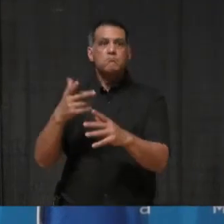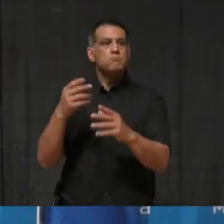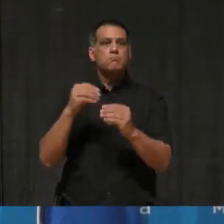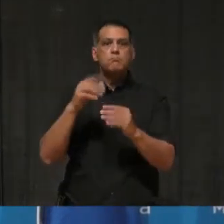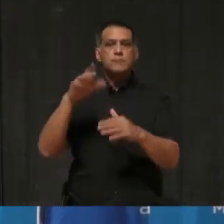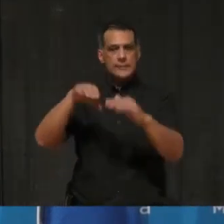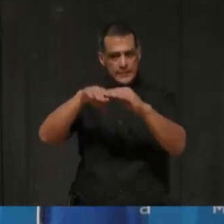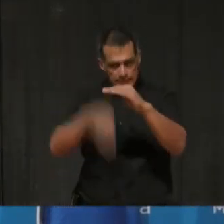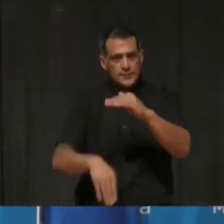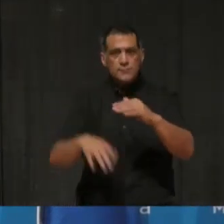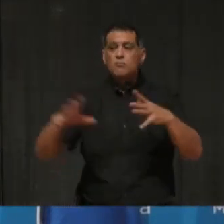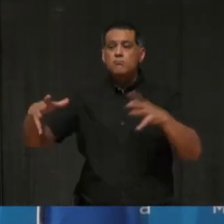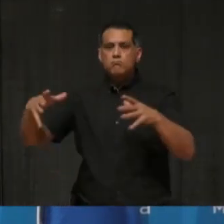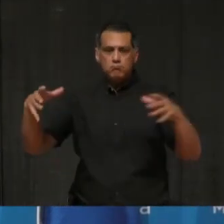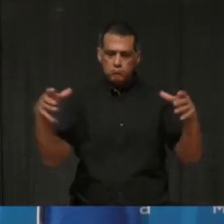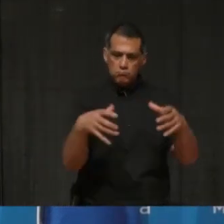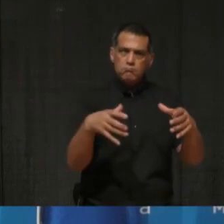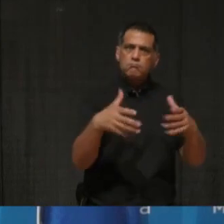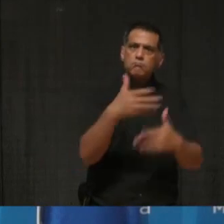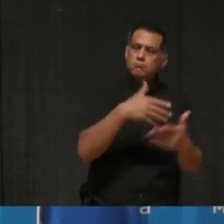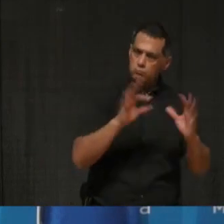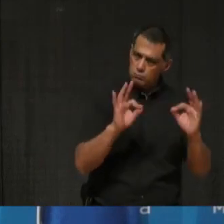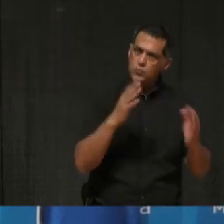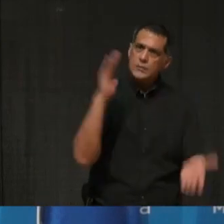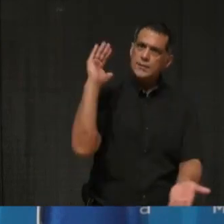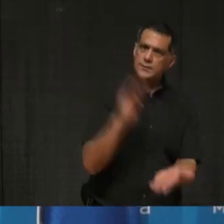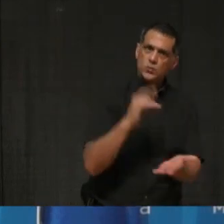well. So the, uh,